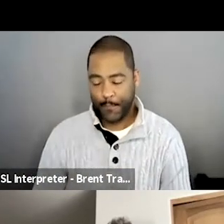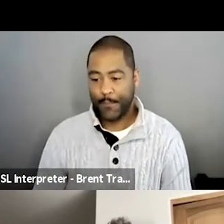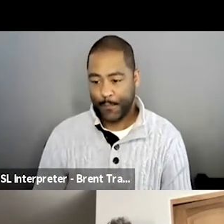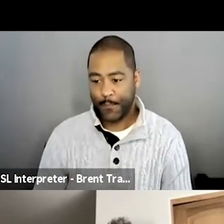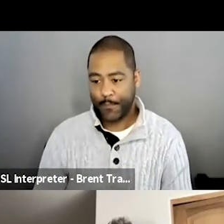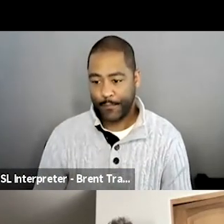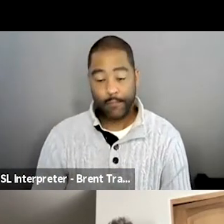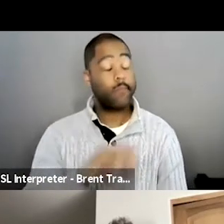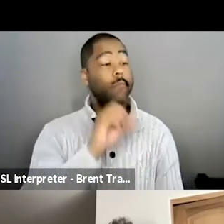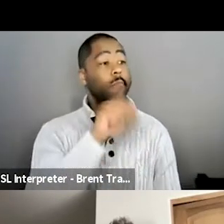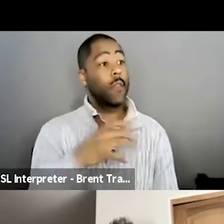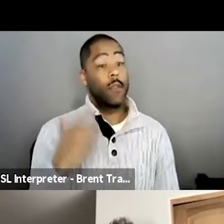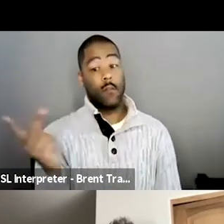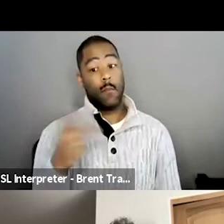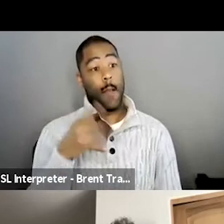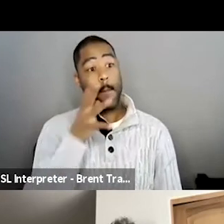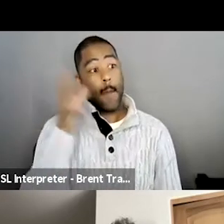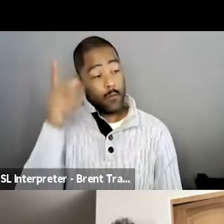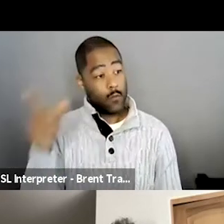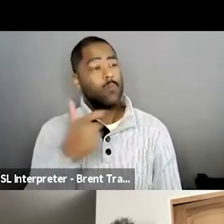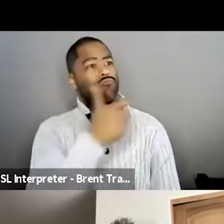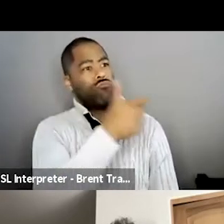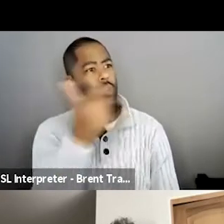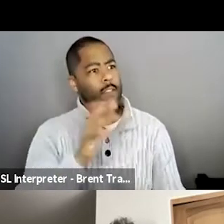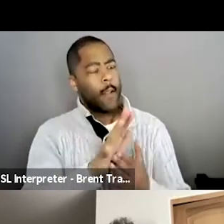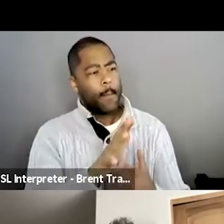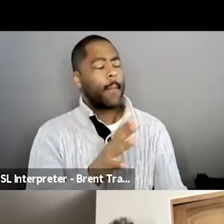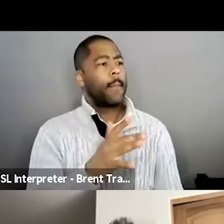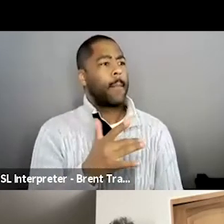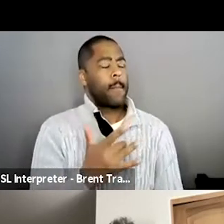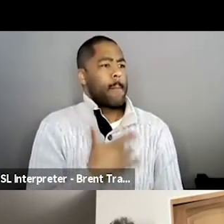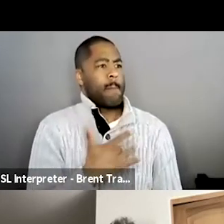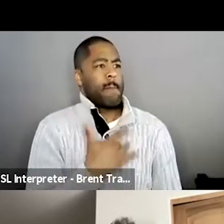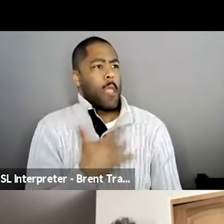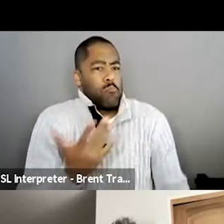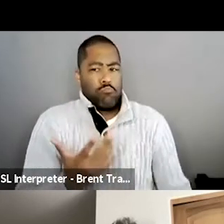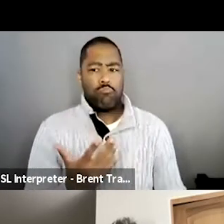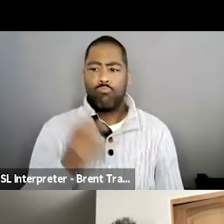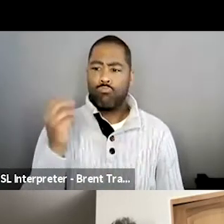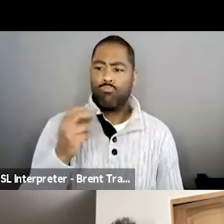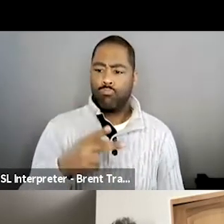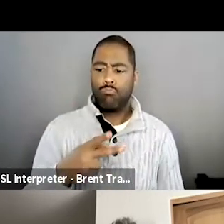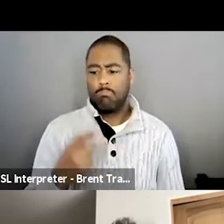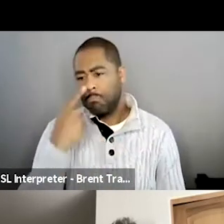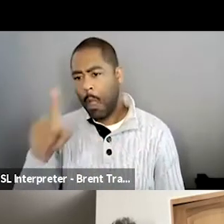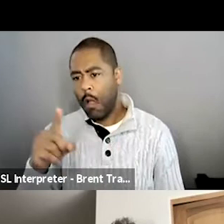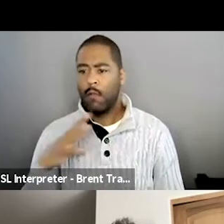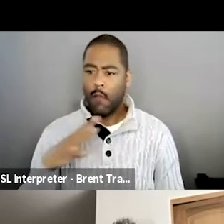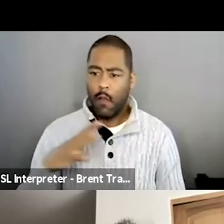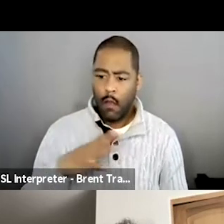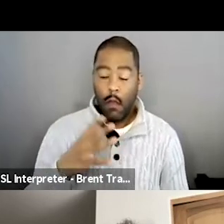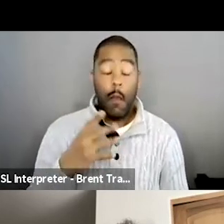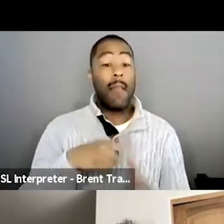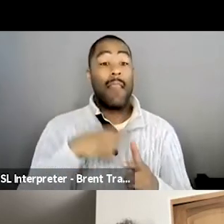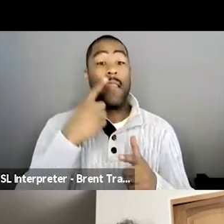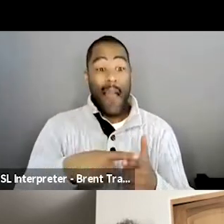view of all these people, they didn't really mind it. And then they were getting feedback from people that they had not expected, or they'd gotten